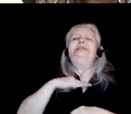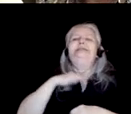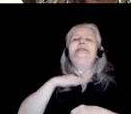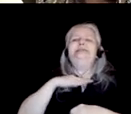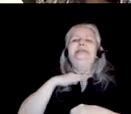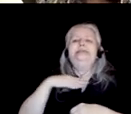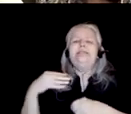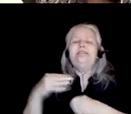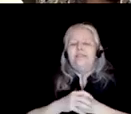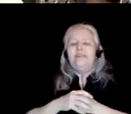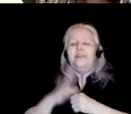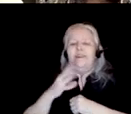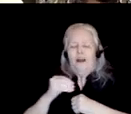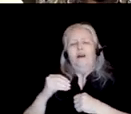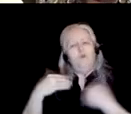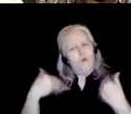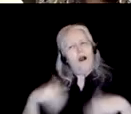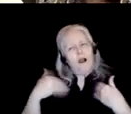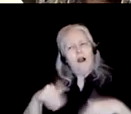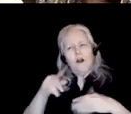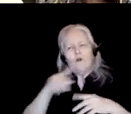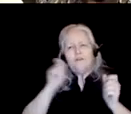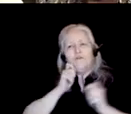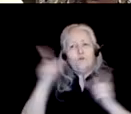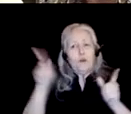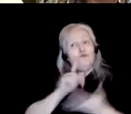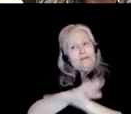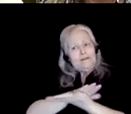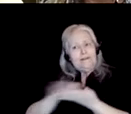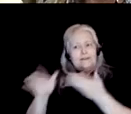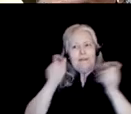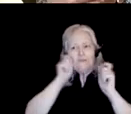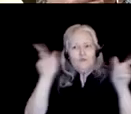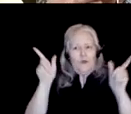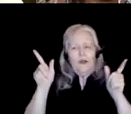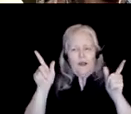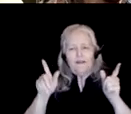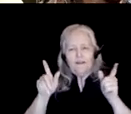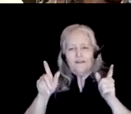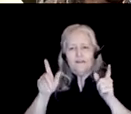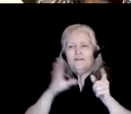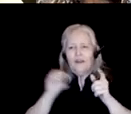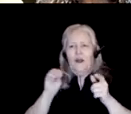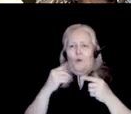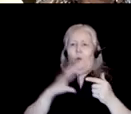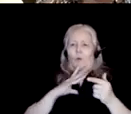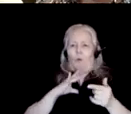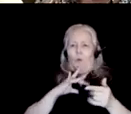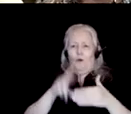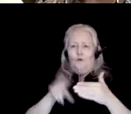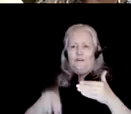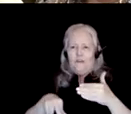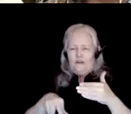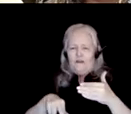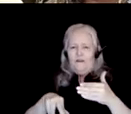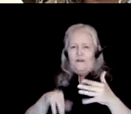it's genuinely surprising and pleasant it's a genuine genuinely surprising and pleasant result that we should emerge